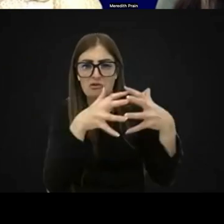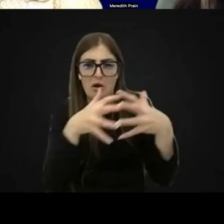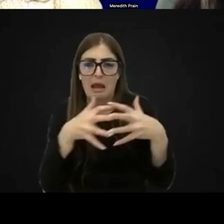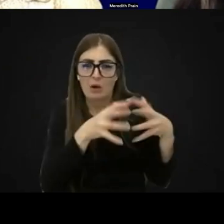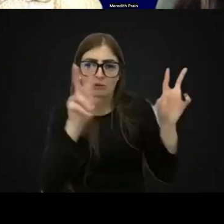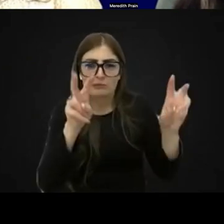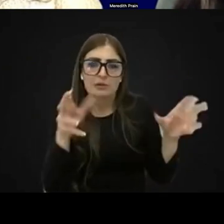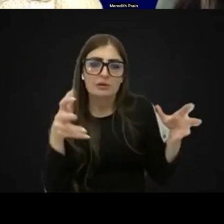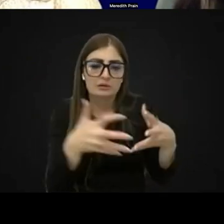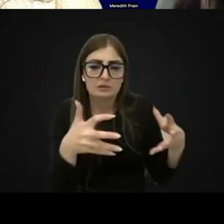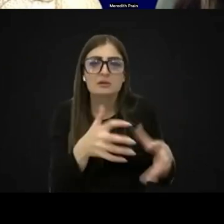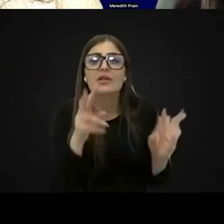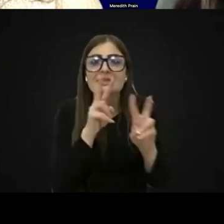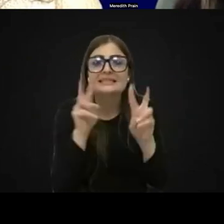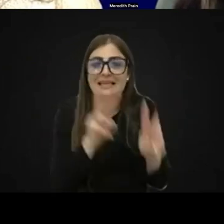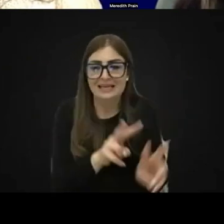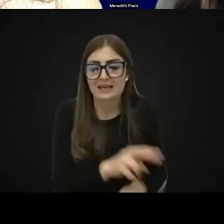they see.